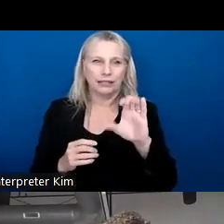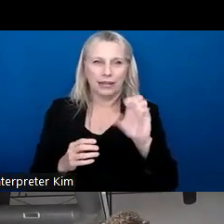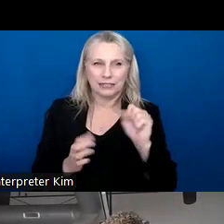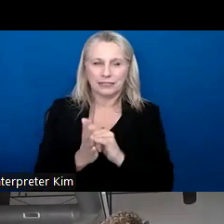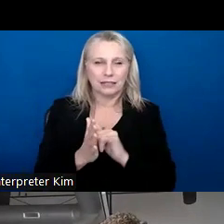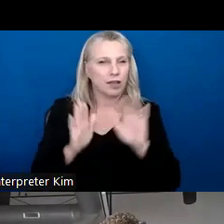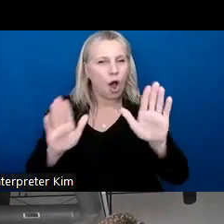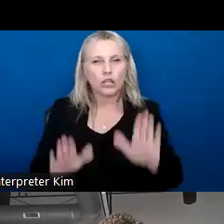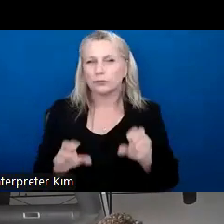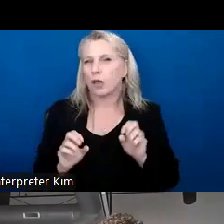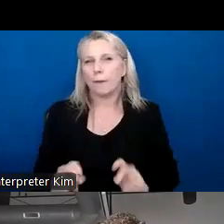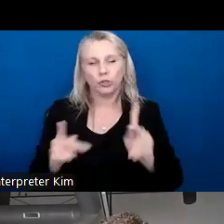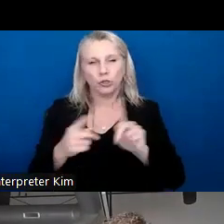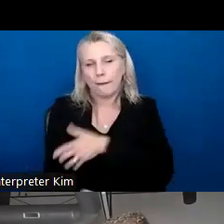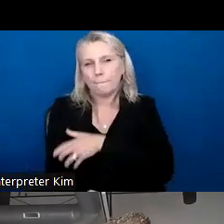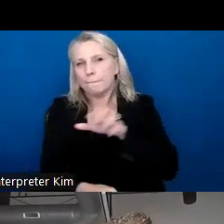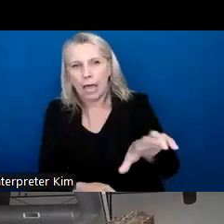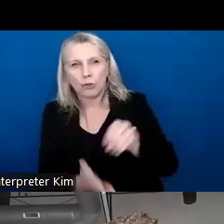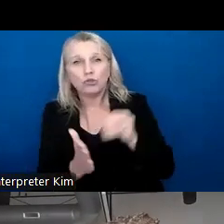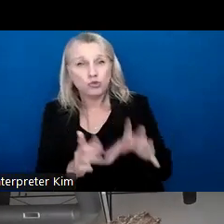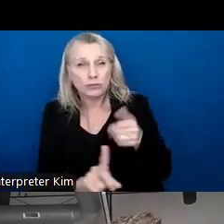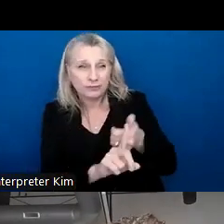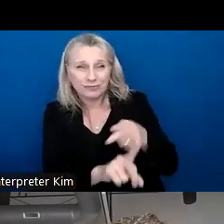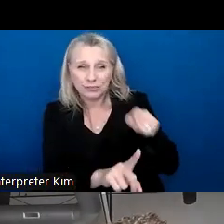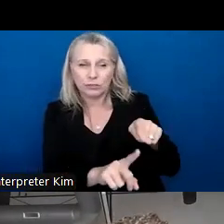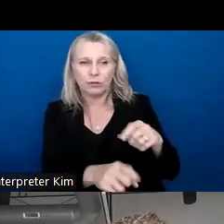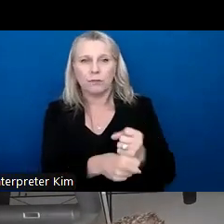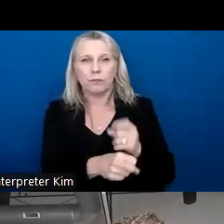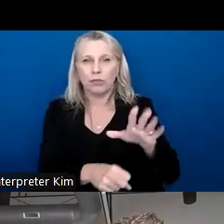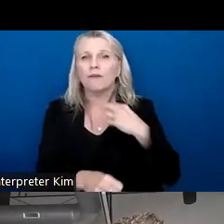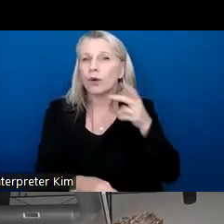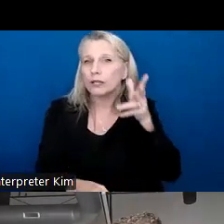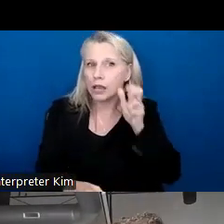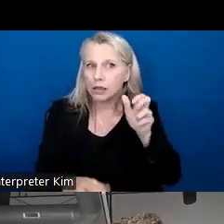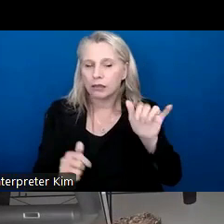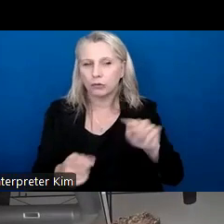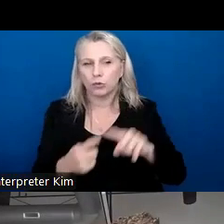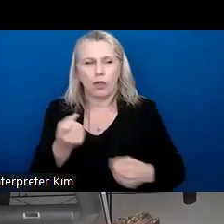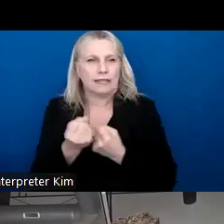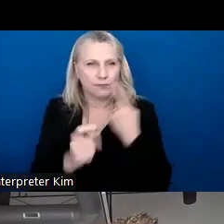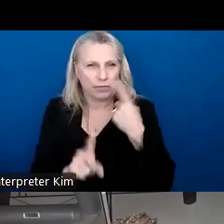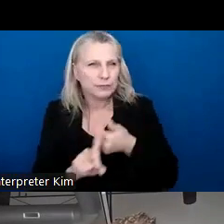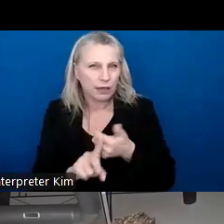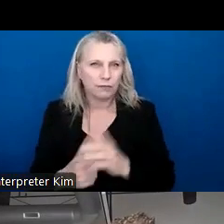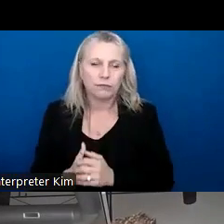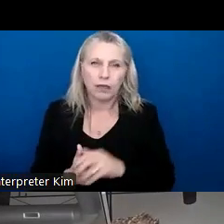opportunity to empower our students to make their voices heard and advocate for themselves and other students.